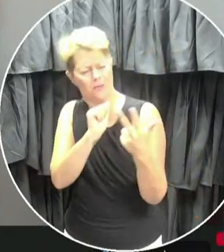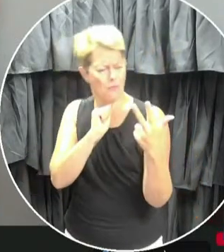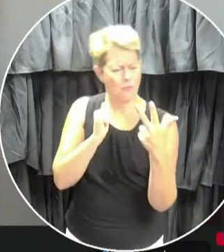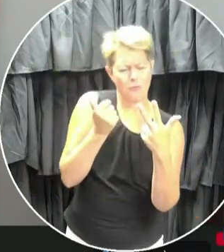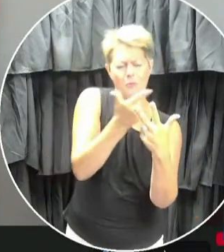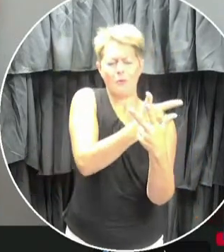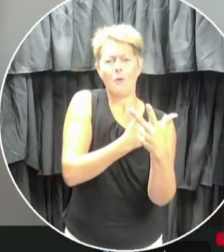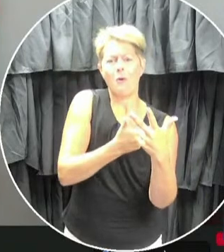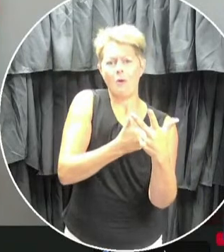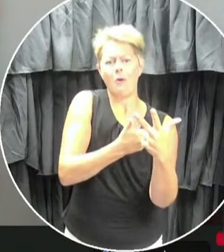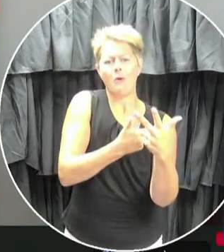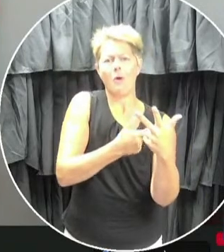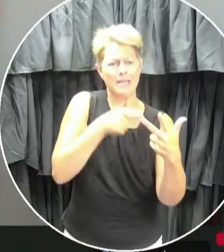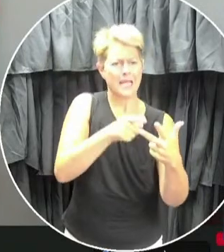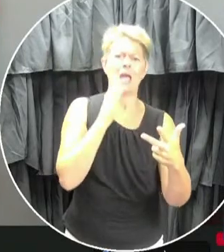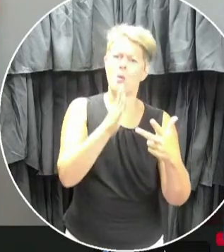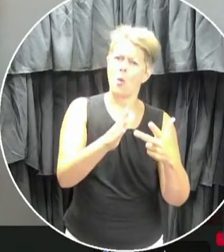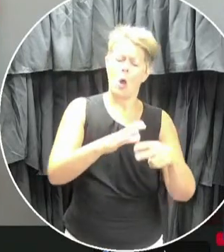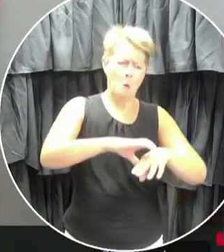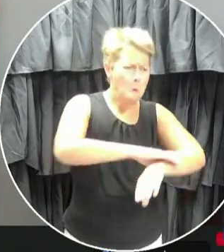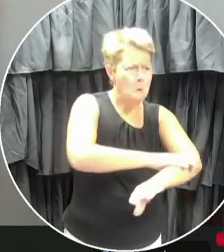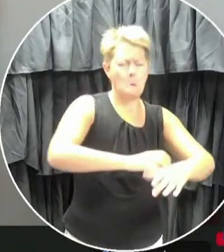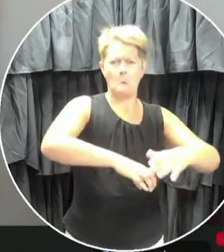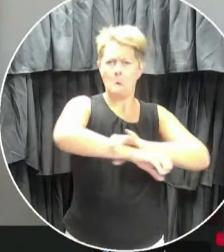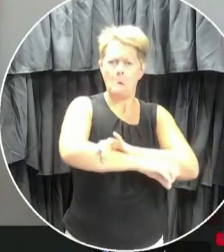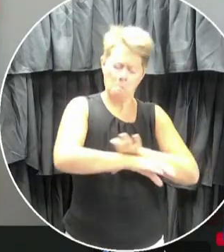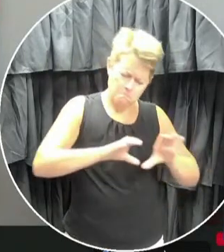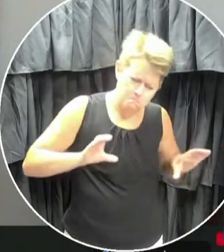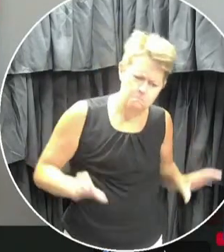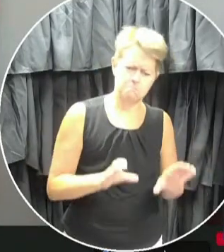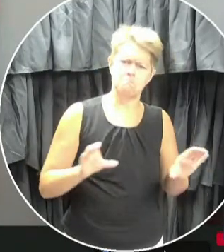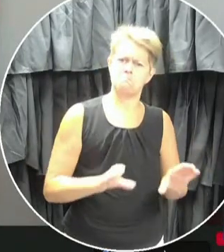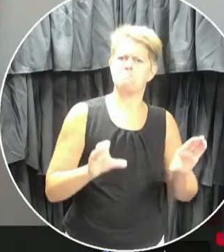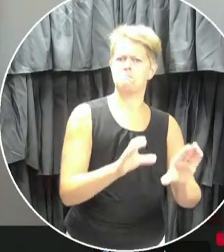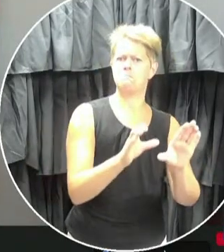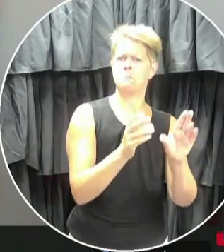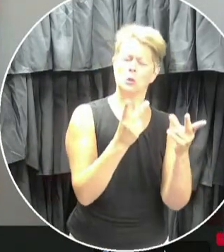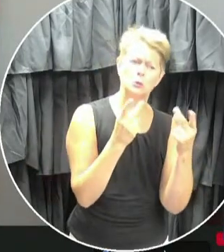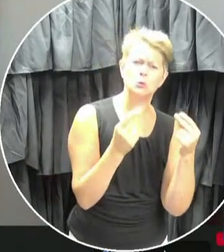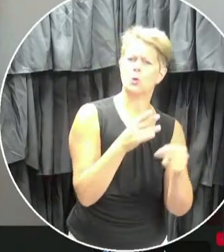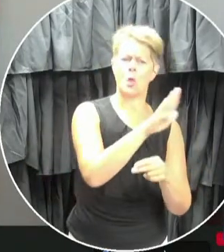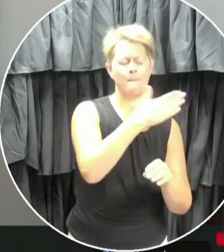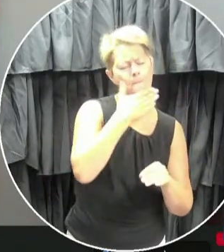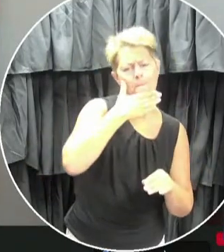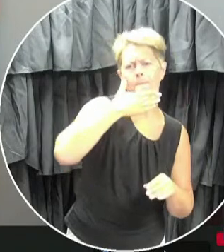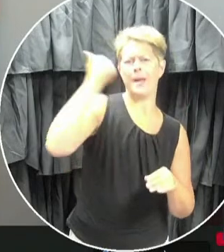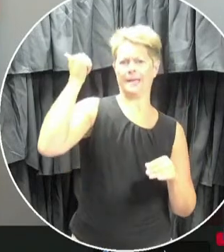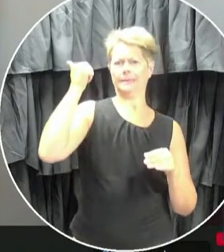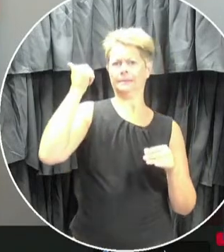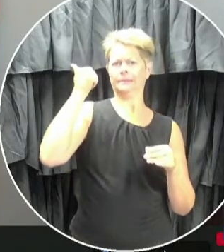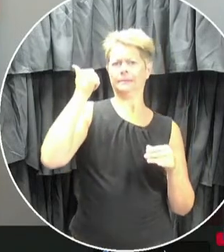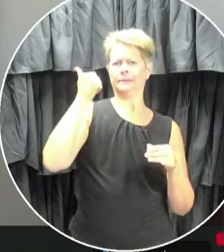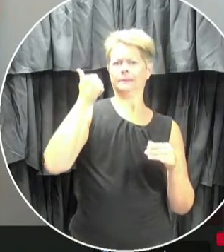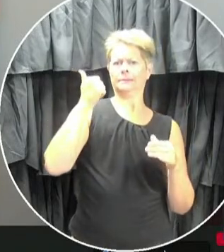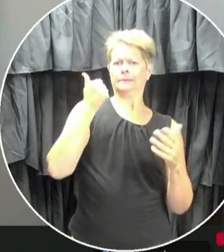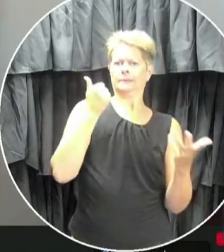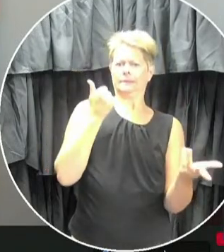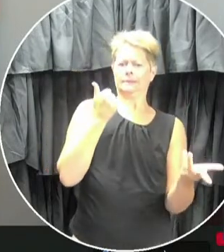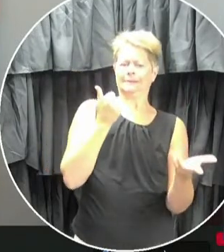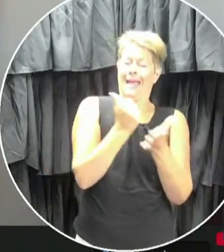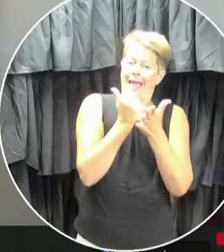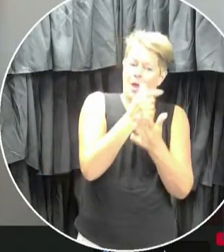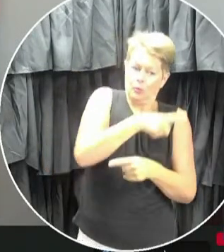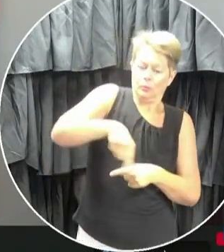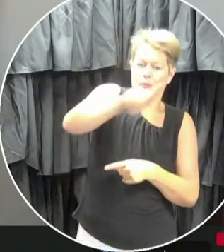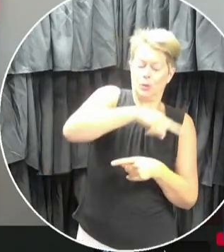guarantee are going to do whatever they can to make this work for you within cooperation. And I really